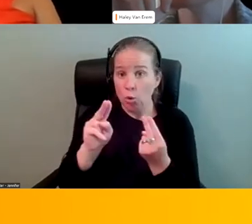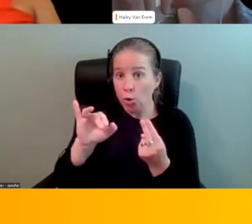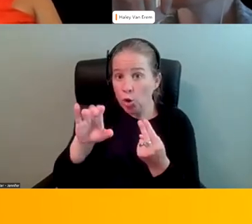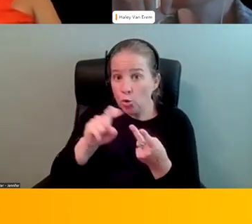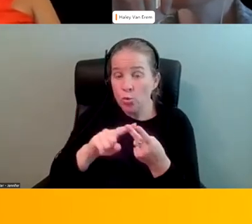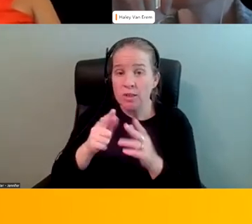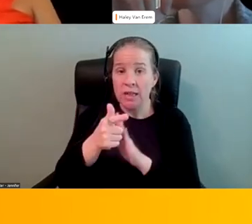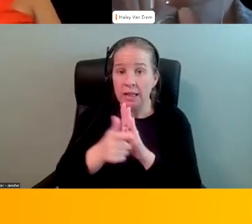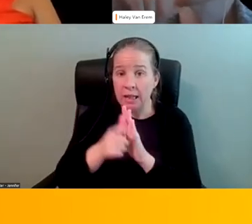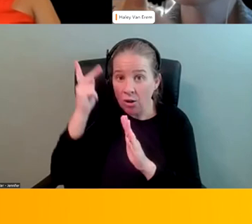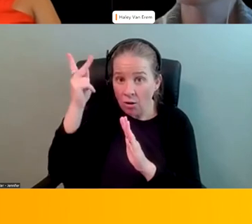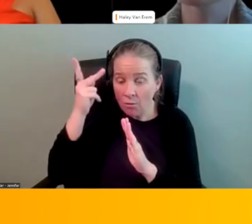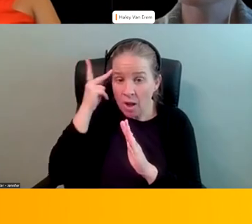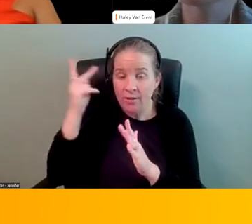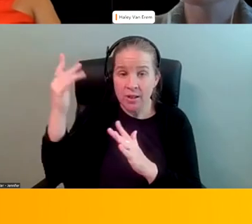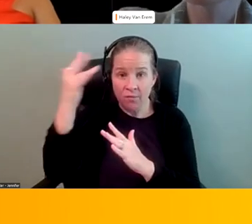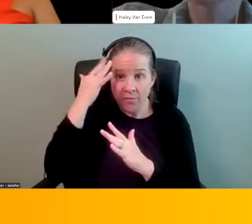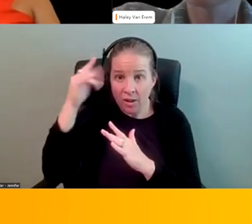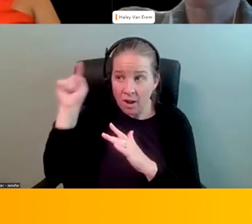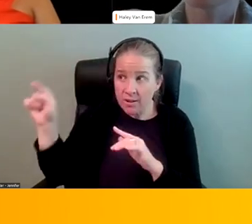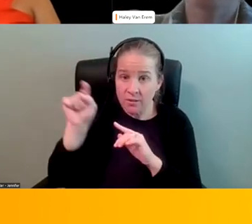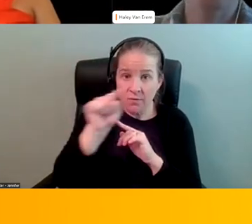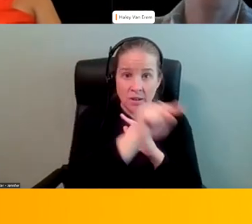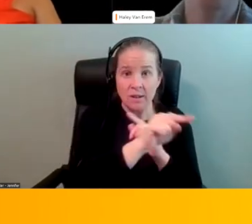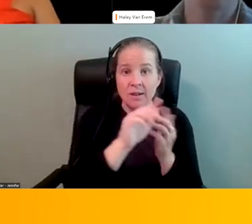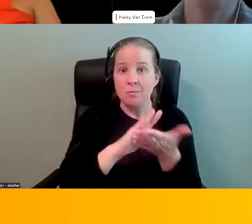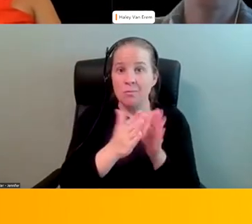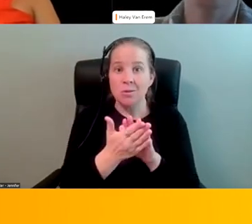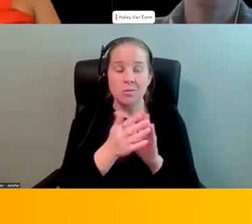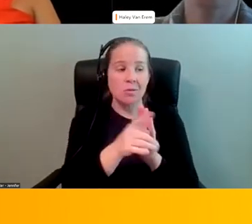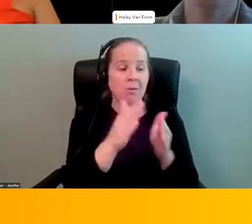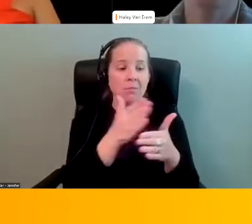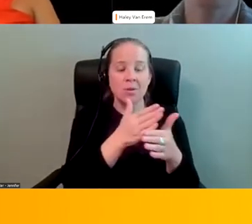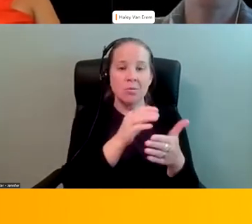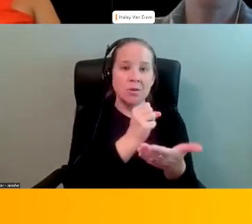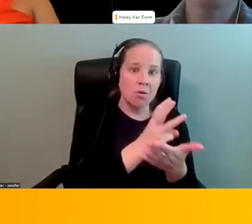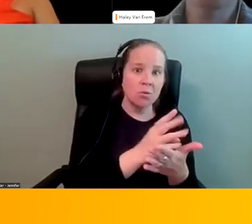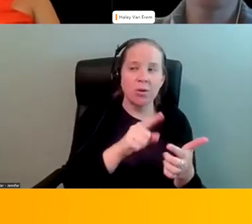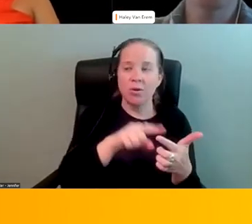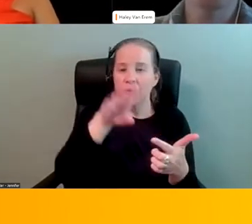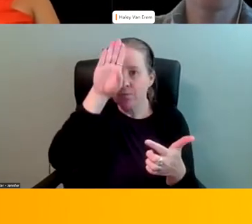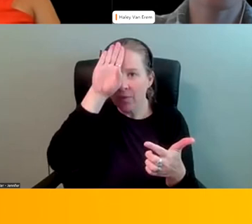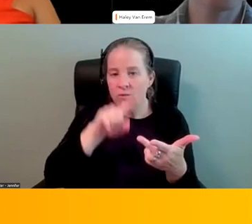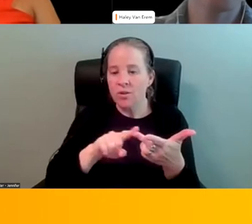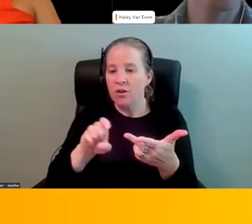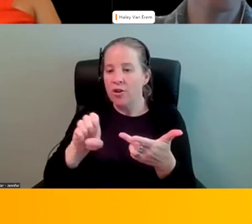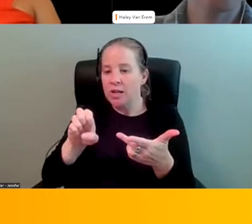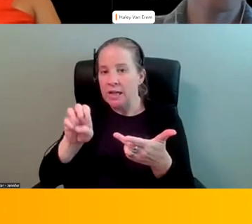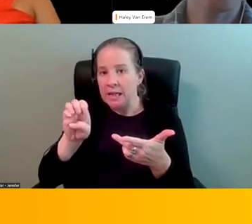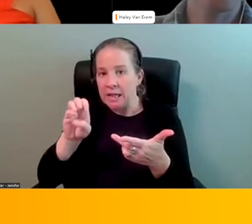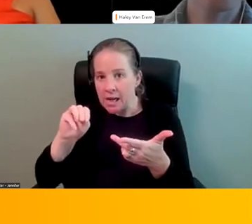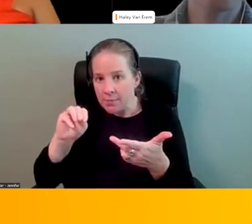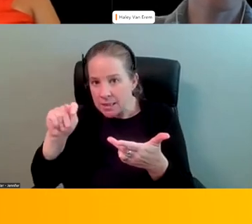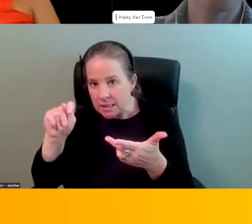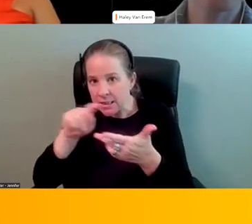various philosophies between social workers, emergency responders, firefighters, um, and again,